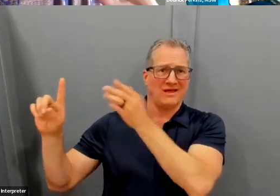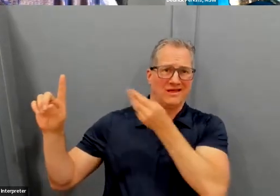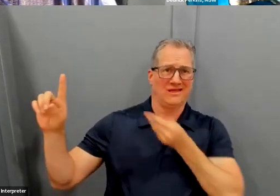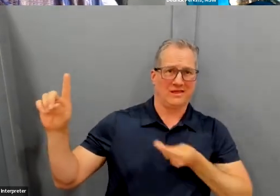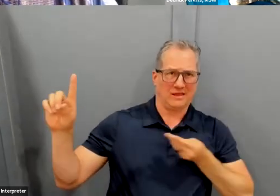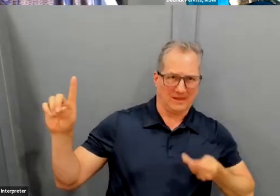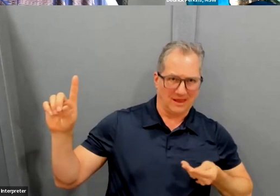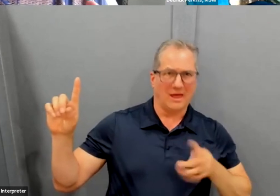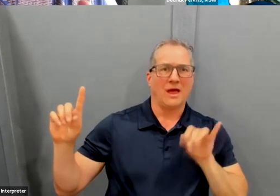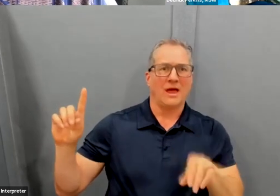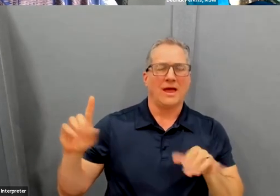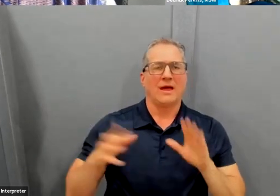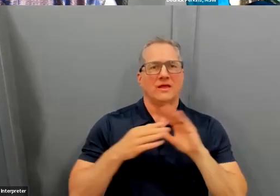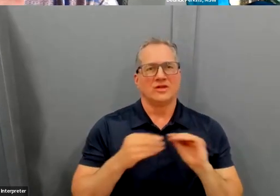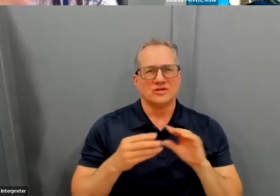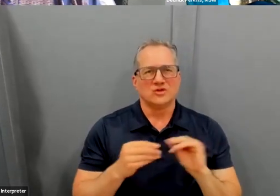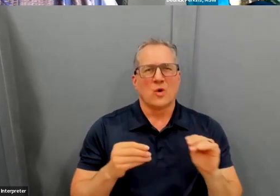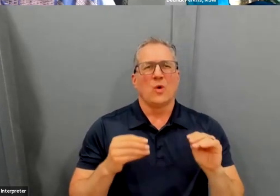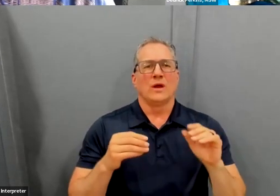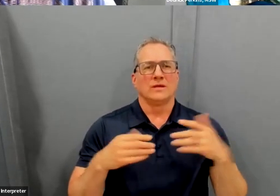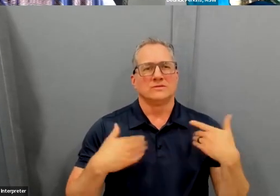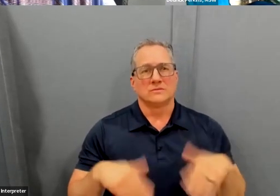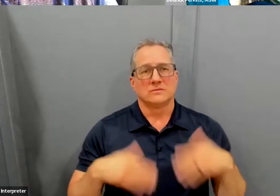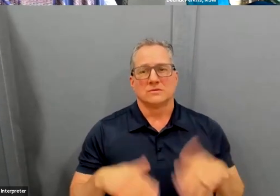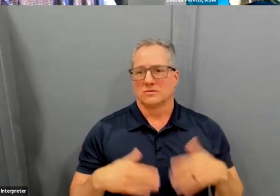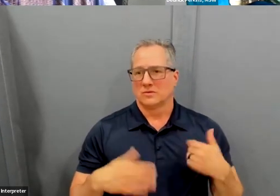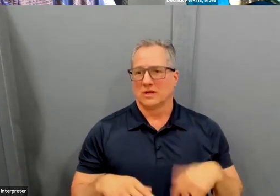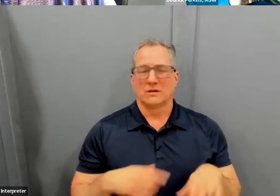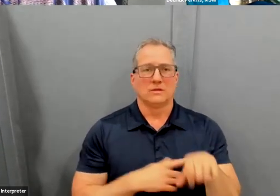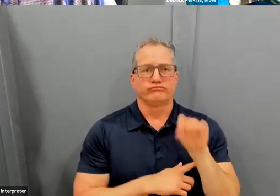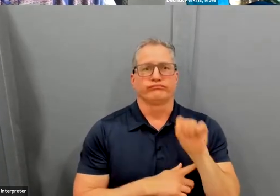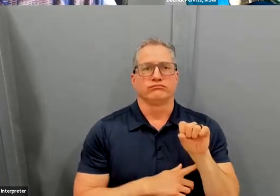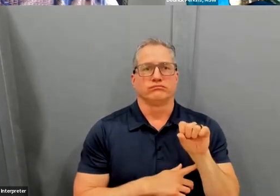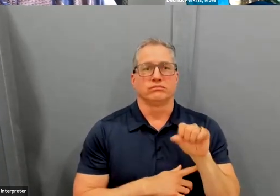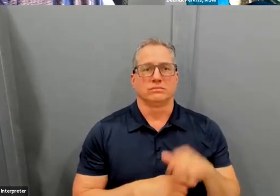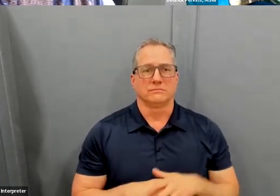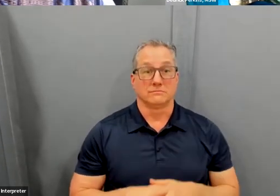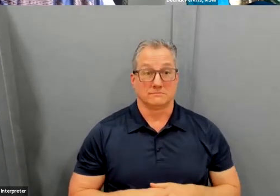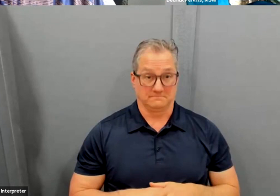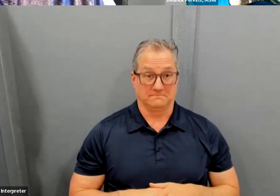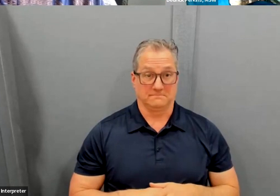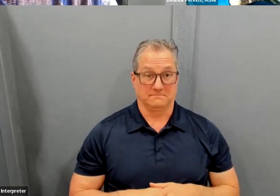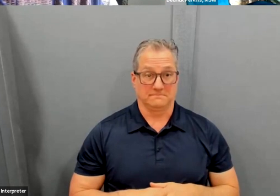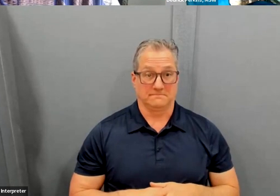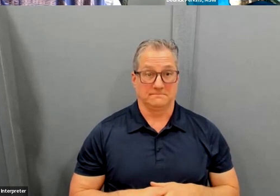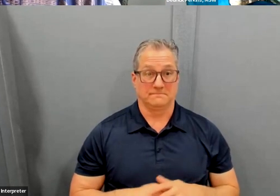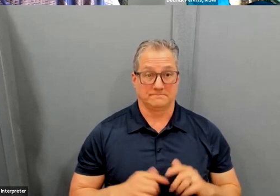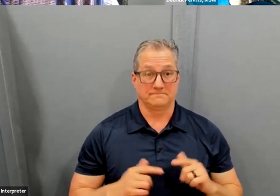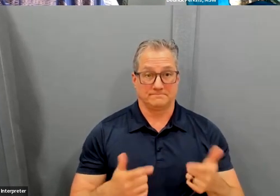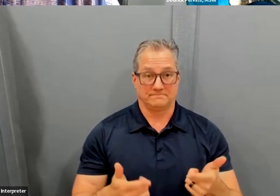all these stories just started to just flow. And I'm just sitting back, just overwhelmed. Right.